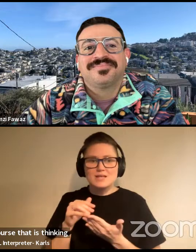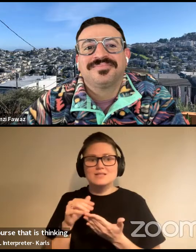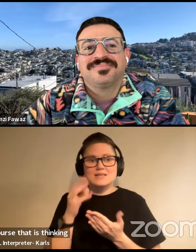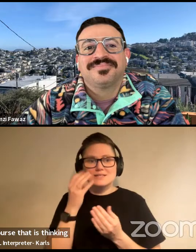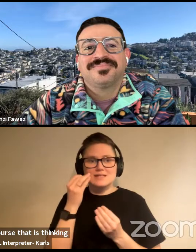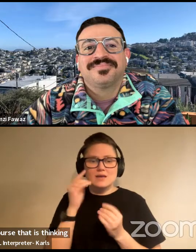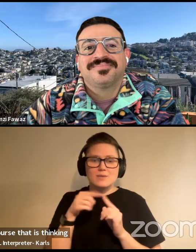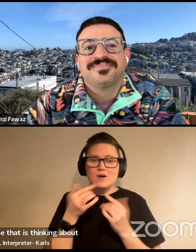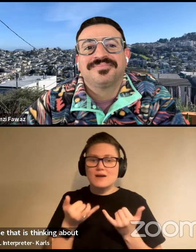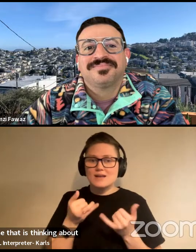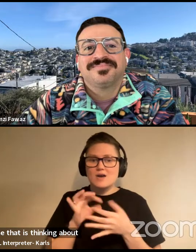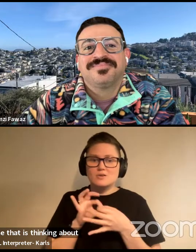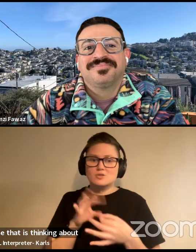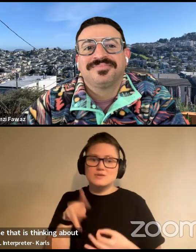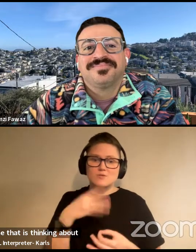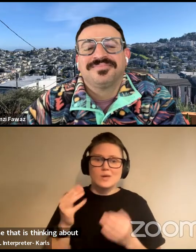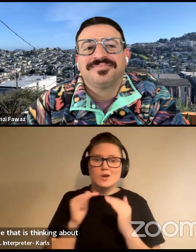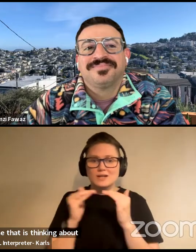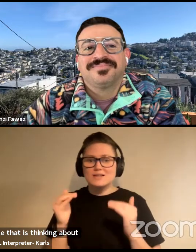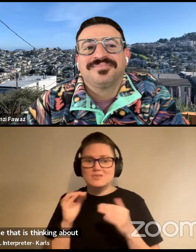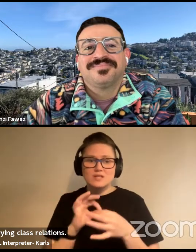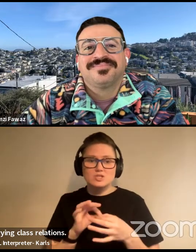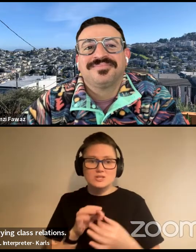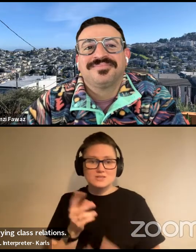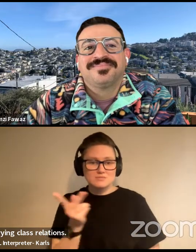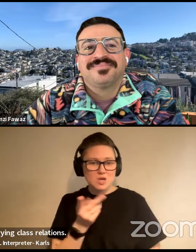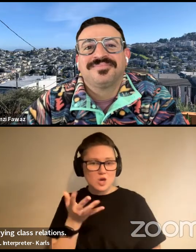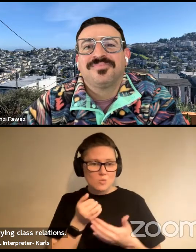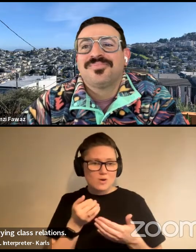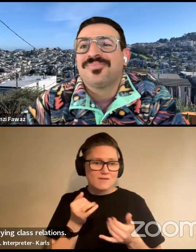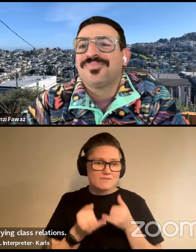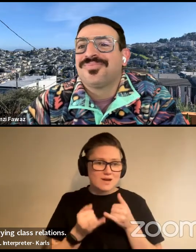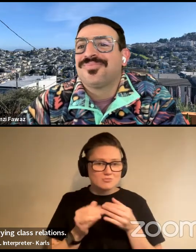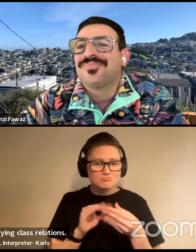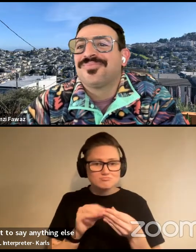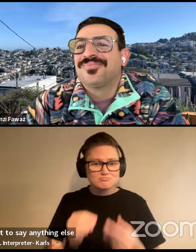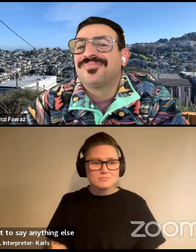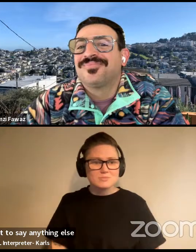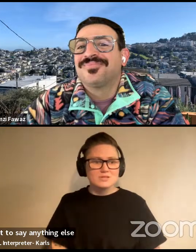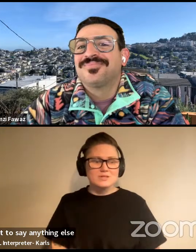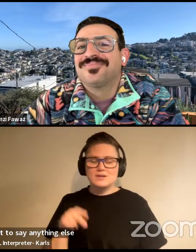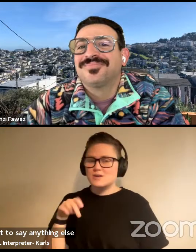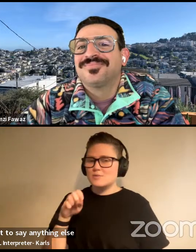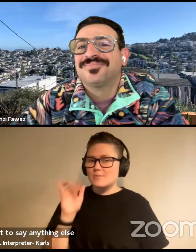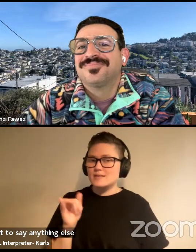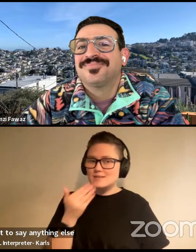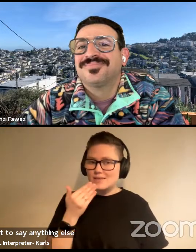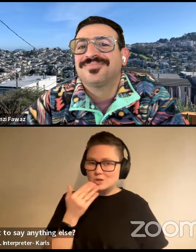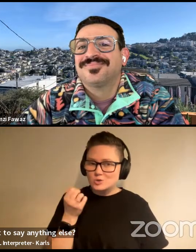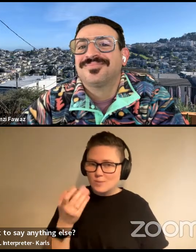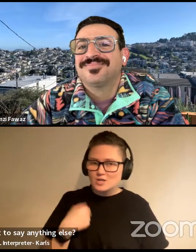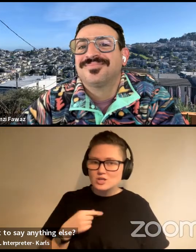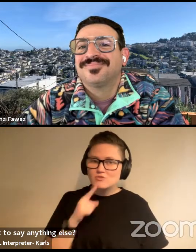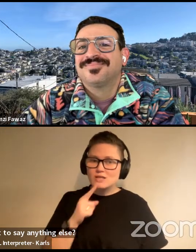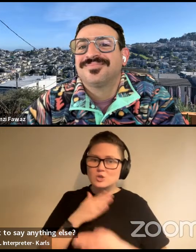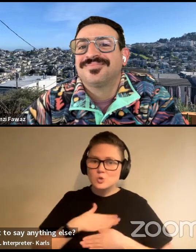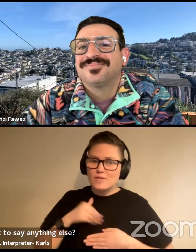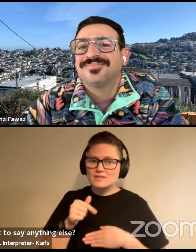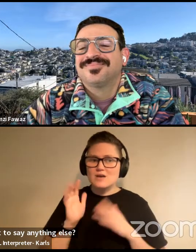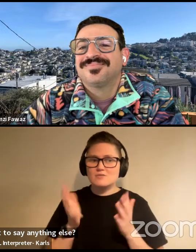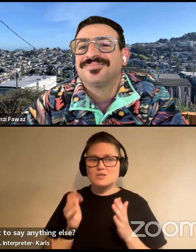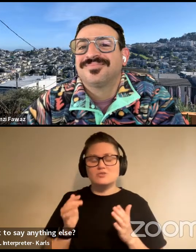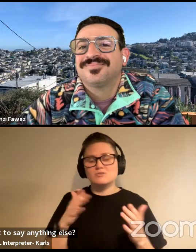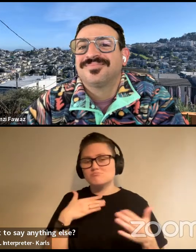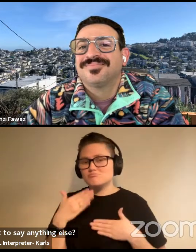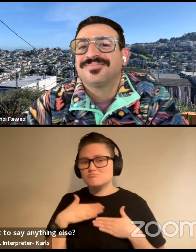queer and class relations. Ramsey, Paisley, do you want to say anything else? Uh, well, thank you so much. I really enjoyed this conversation. It was a delight to